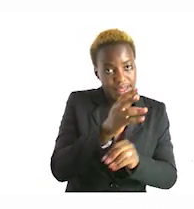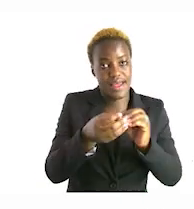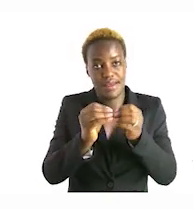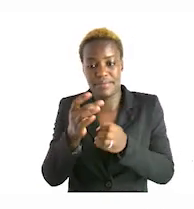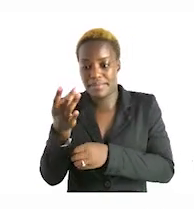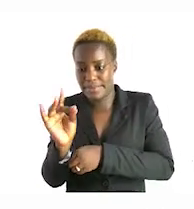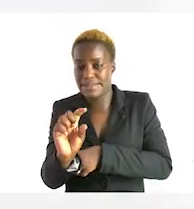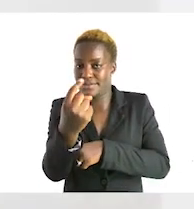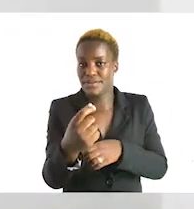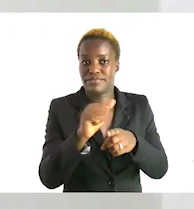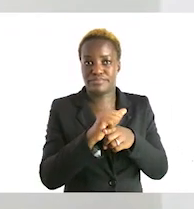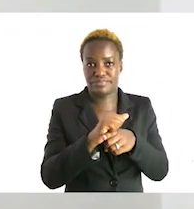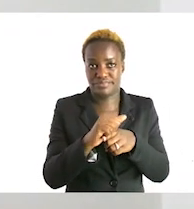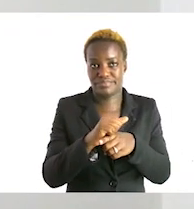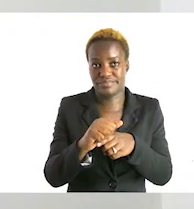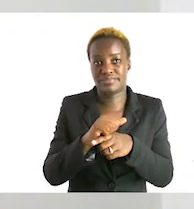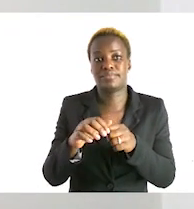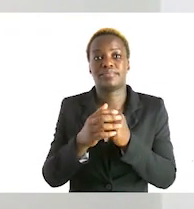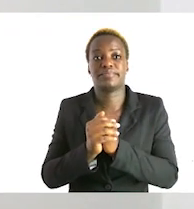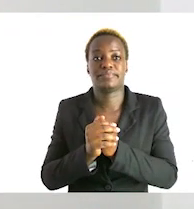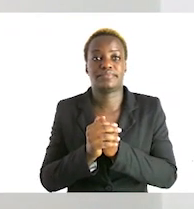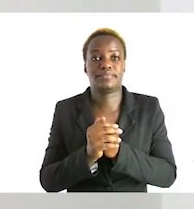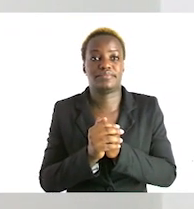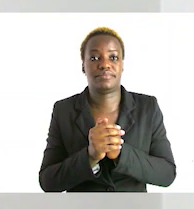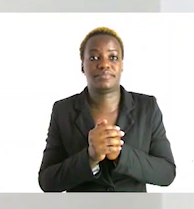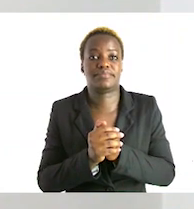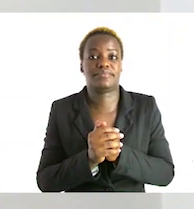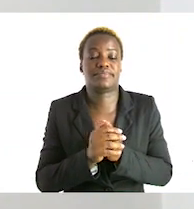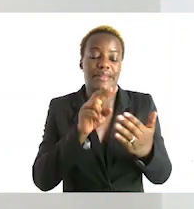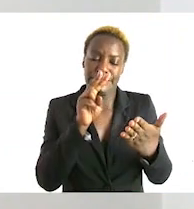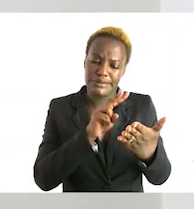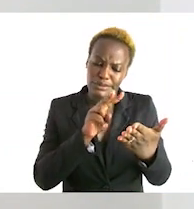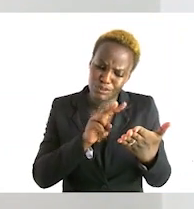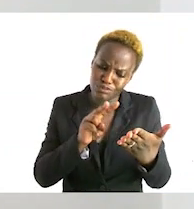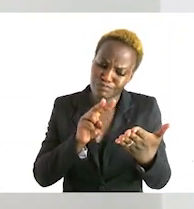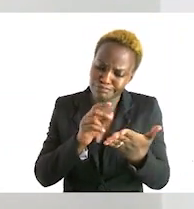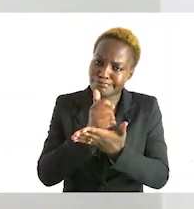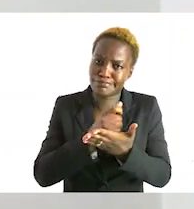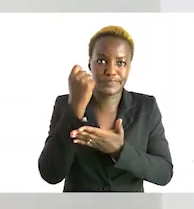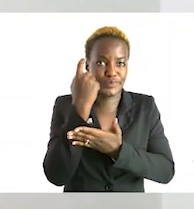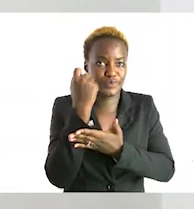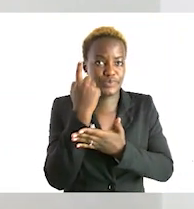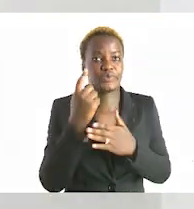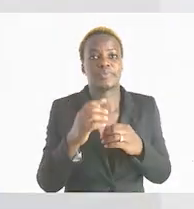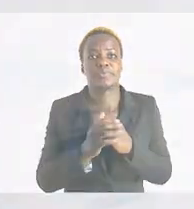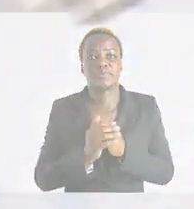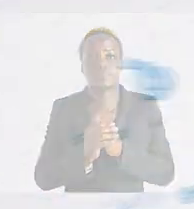on your own all right and read carefully for you to understand the questions all right